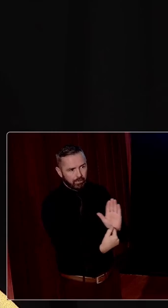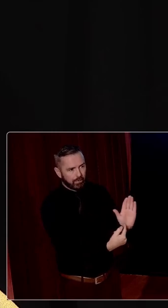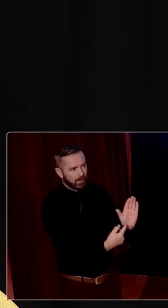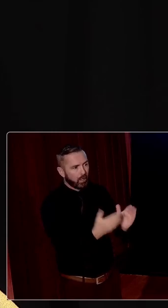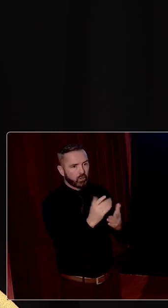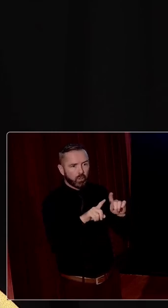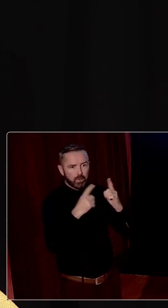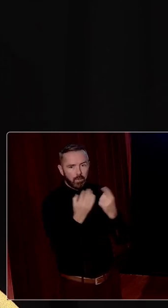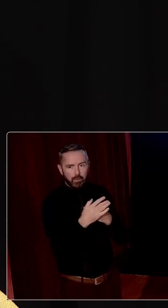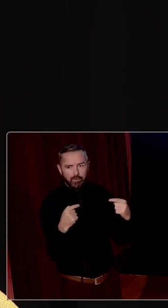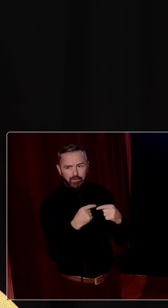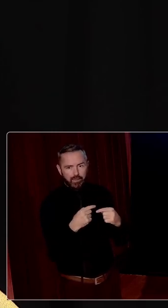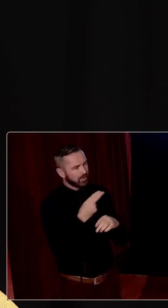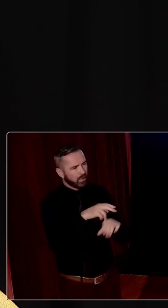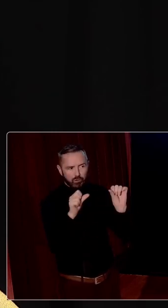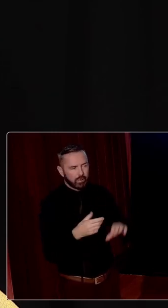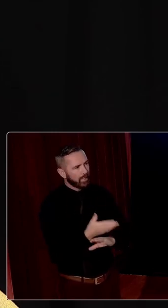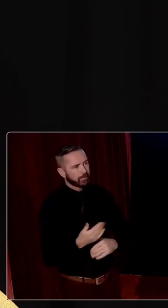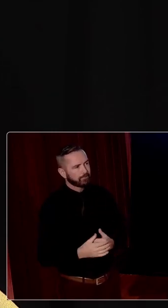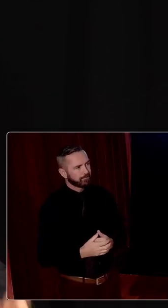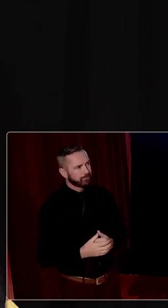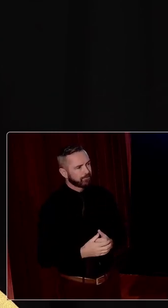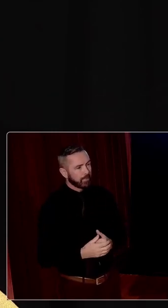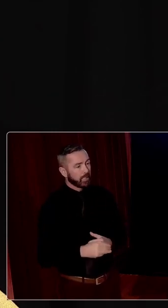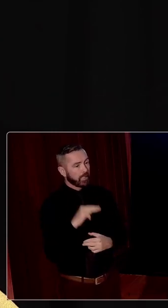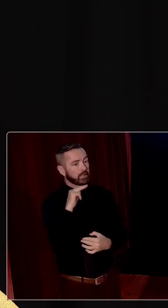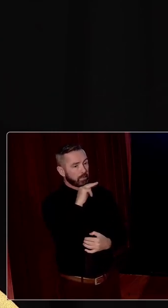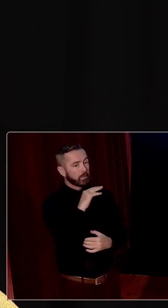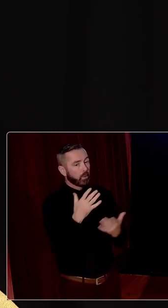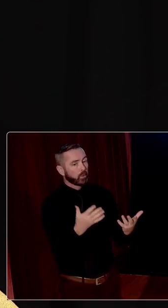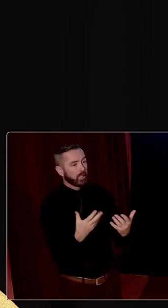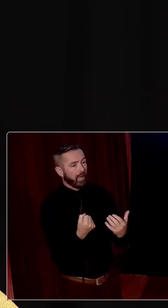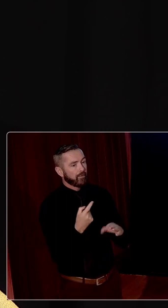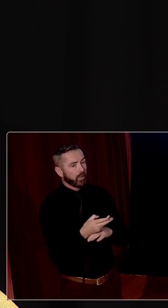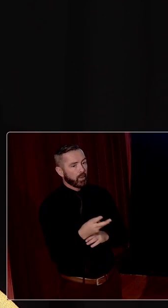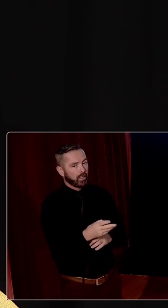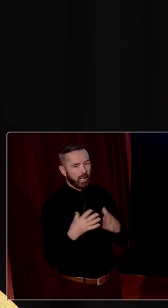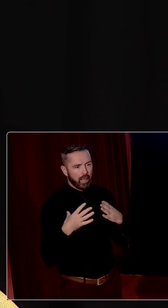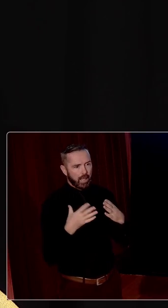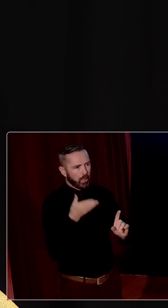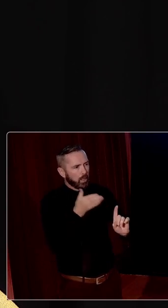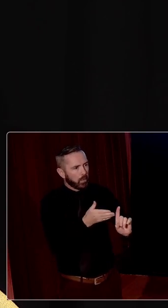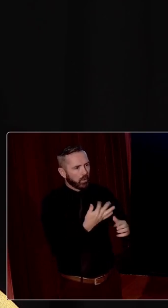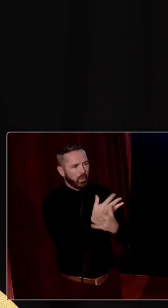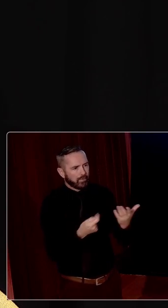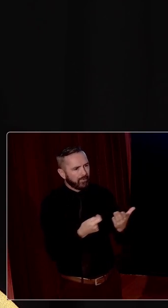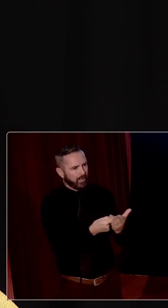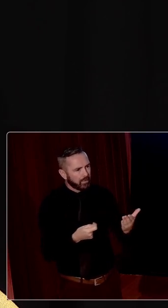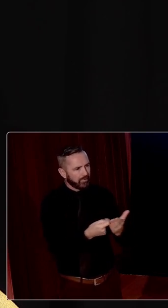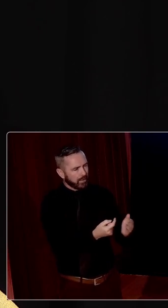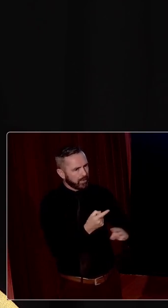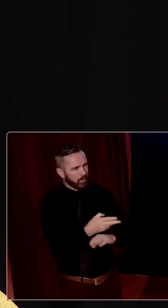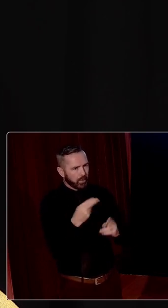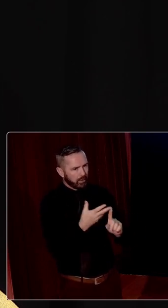defence that would not agree to that. And it's important. There has been an enlightened and quite liberal approach and there has been considerable investment there. And we